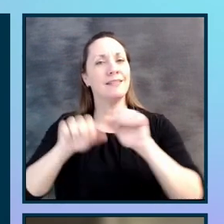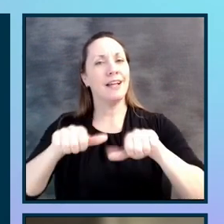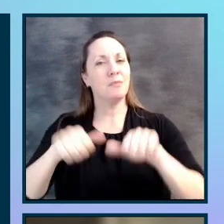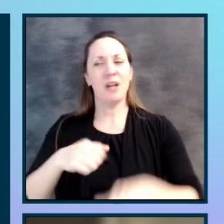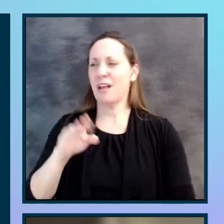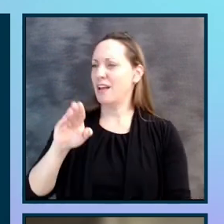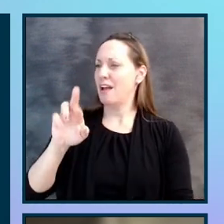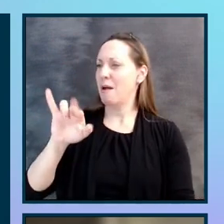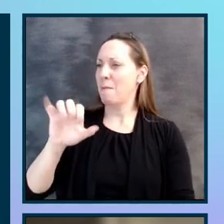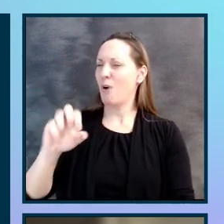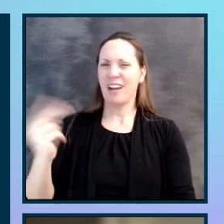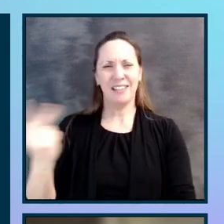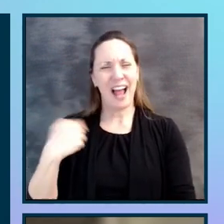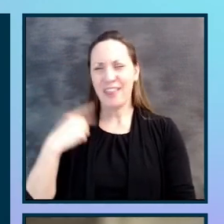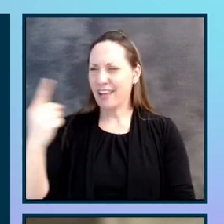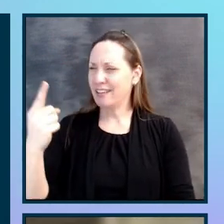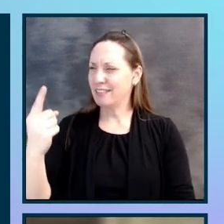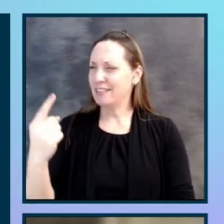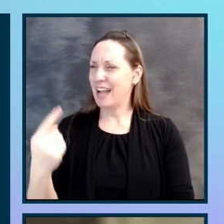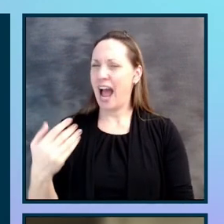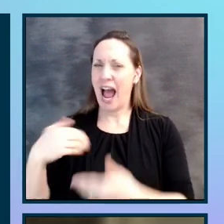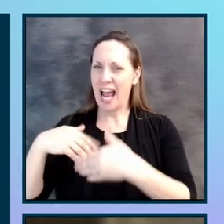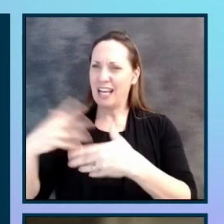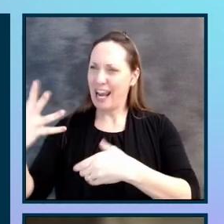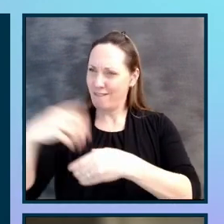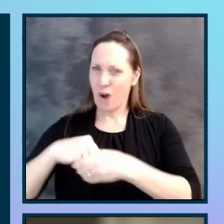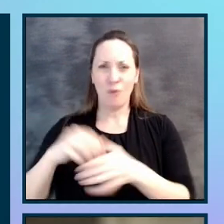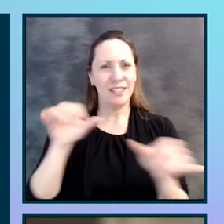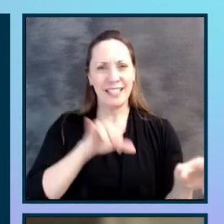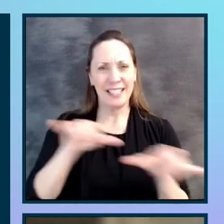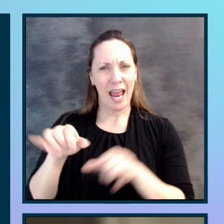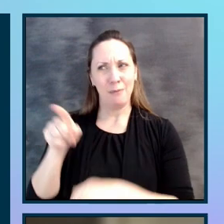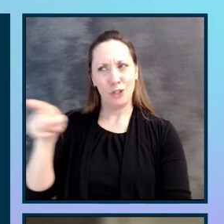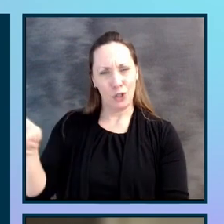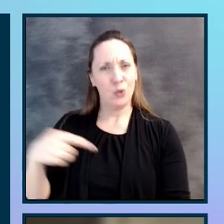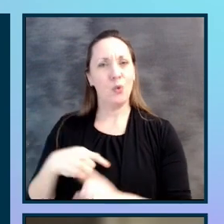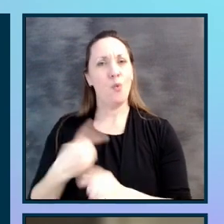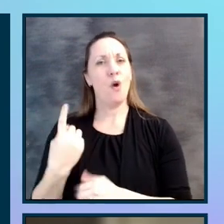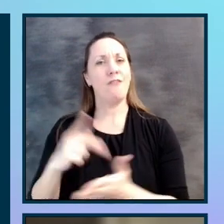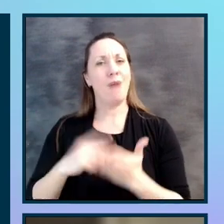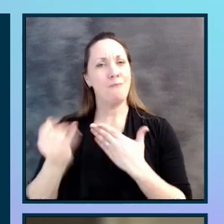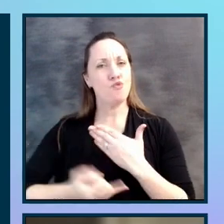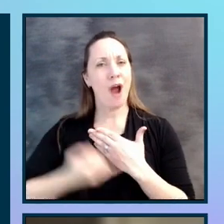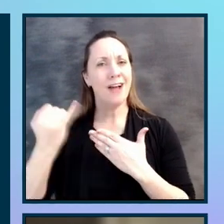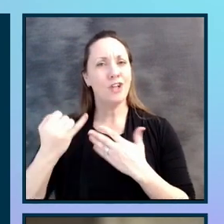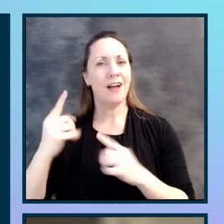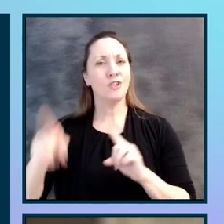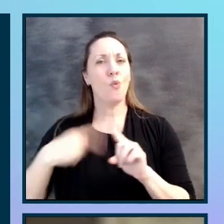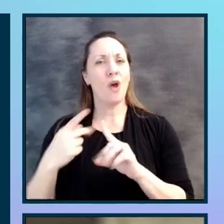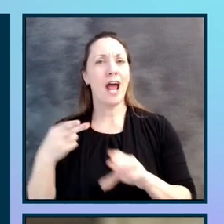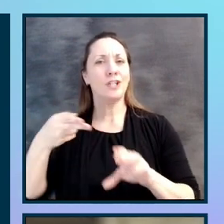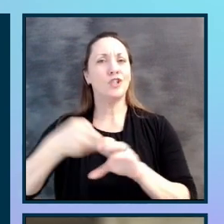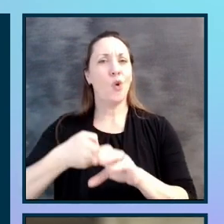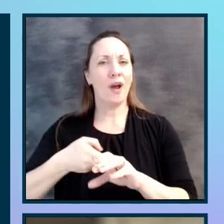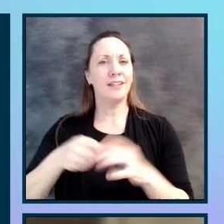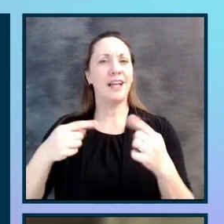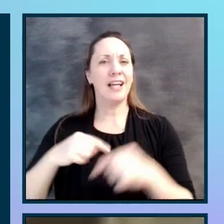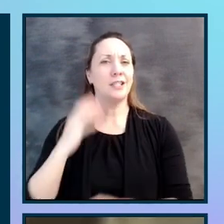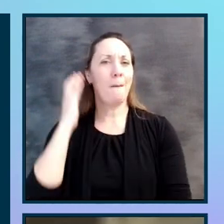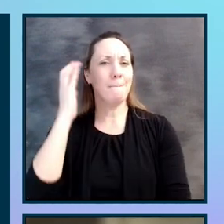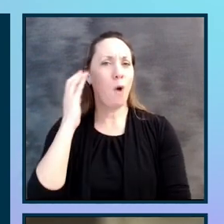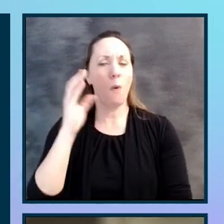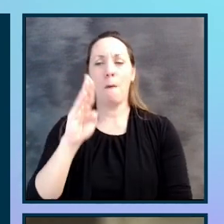in around that time that you had mentioned, because one of my first projects when I joined the product team as the mobile apps manager